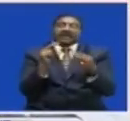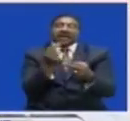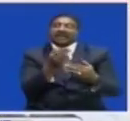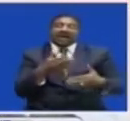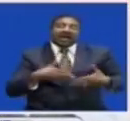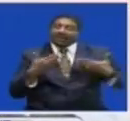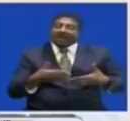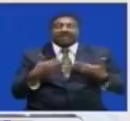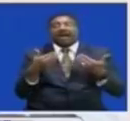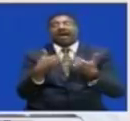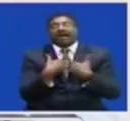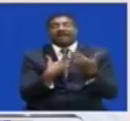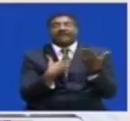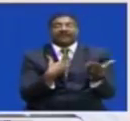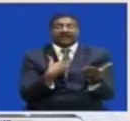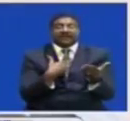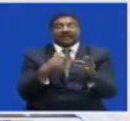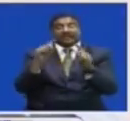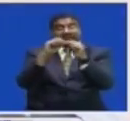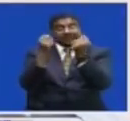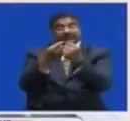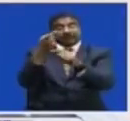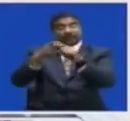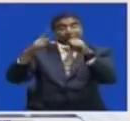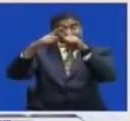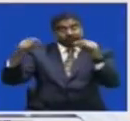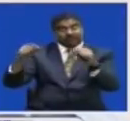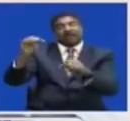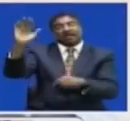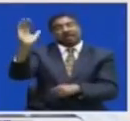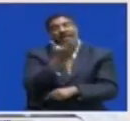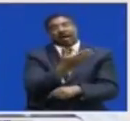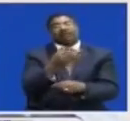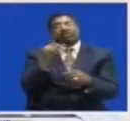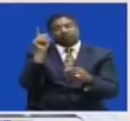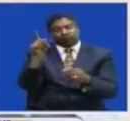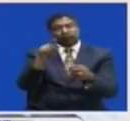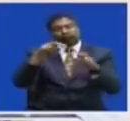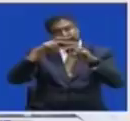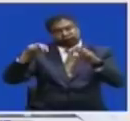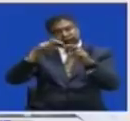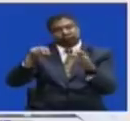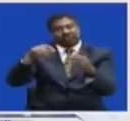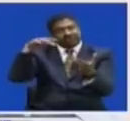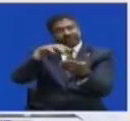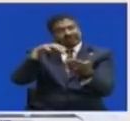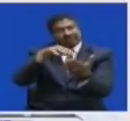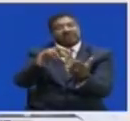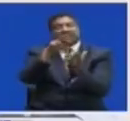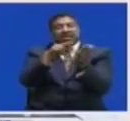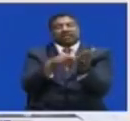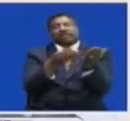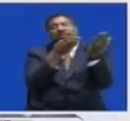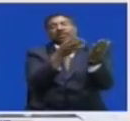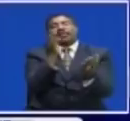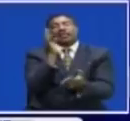previous big study that the team from Japan has done And they have submitted So, it is now within the PS and